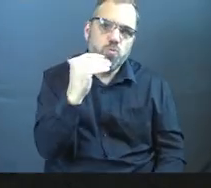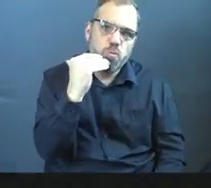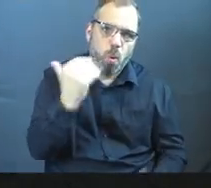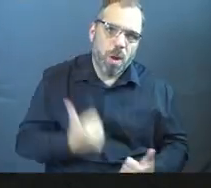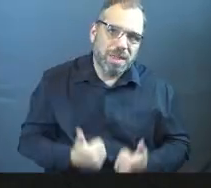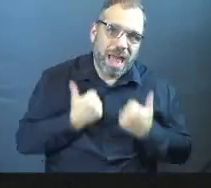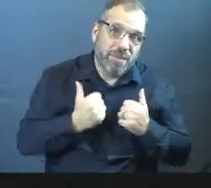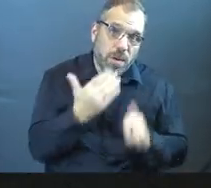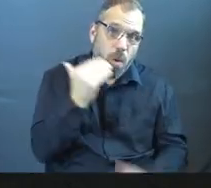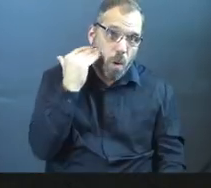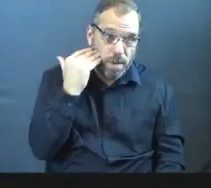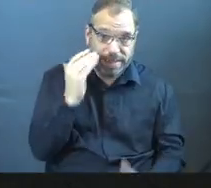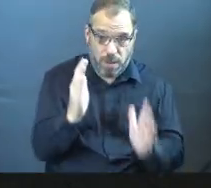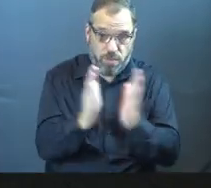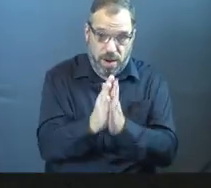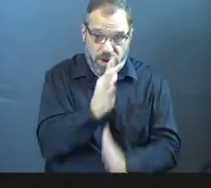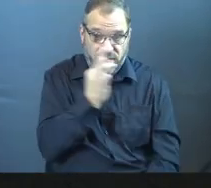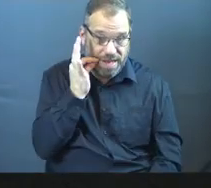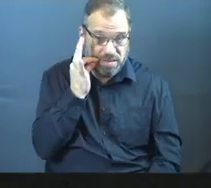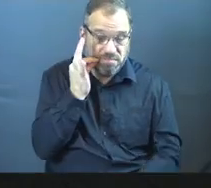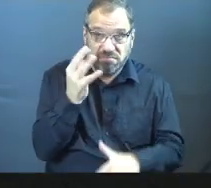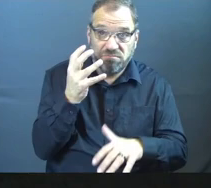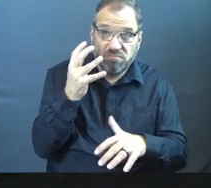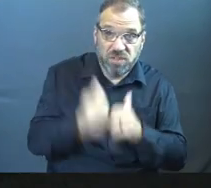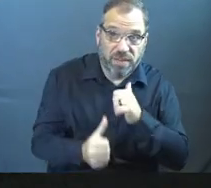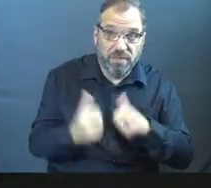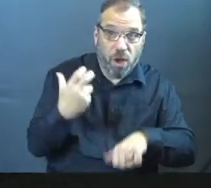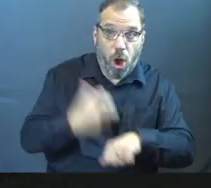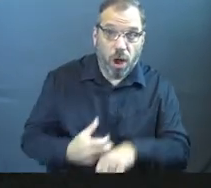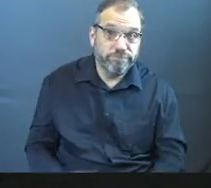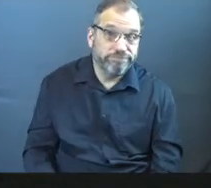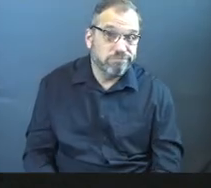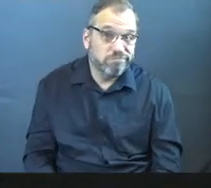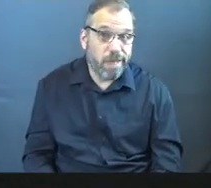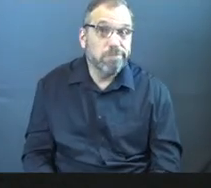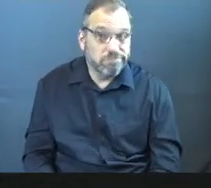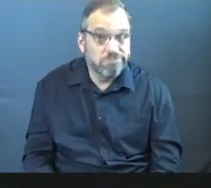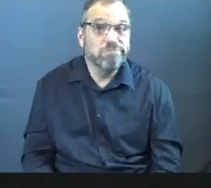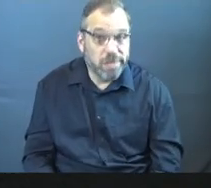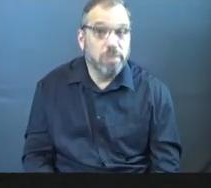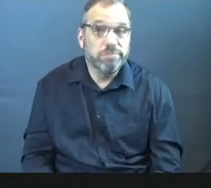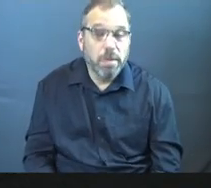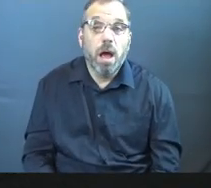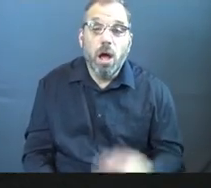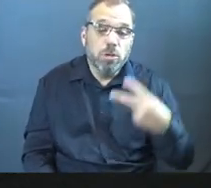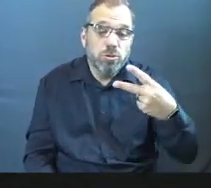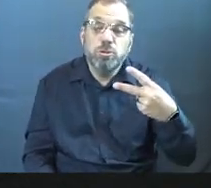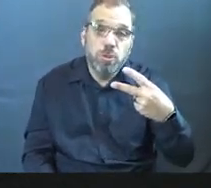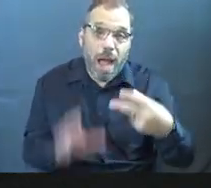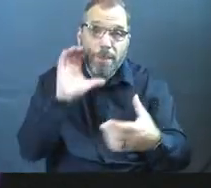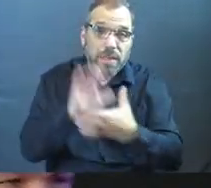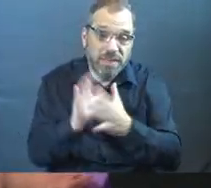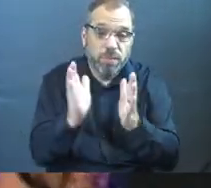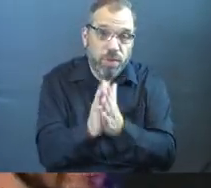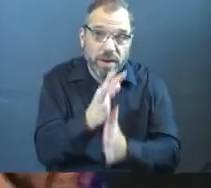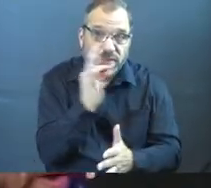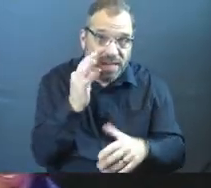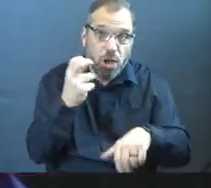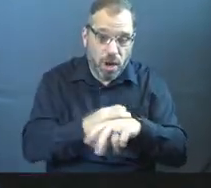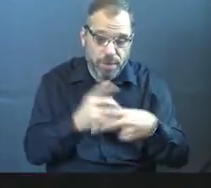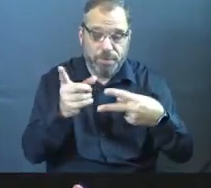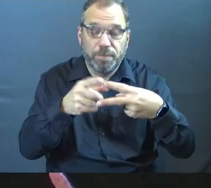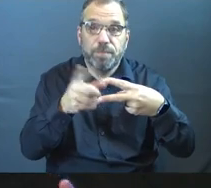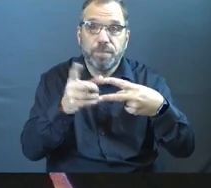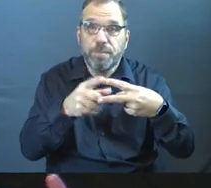life. And prayer and fasting as a whole, they can be tough. This can be tough this season. Two reasons I think that prayer and fasting brings difficulty.